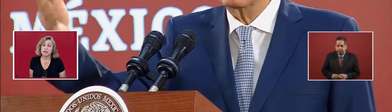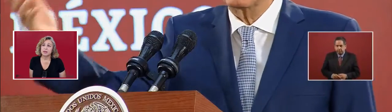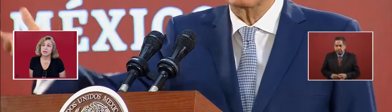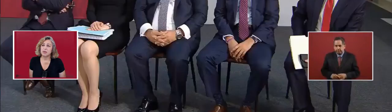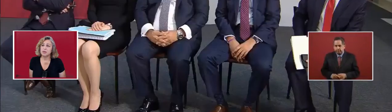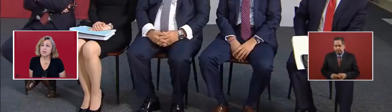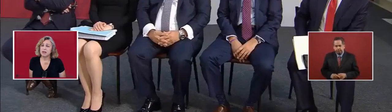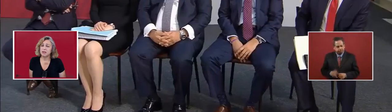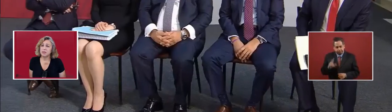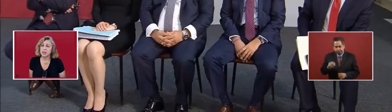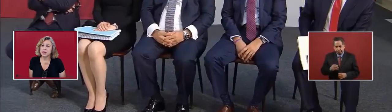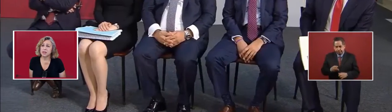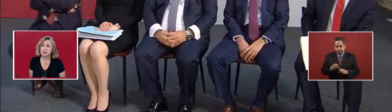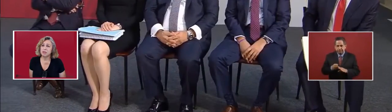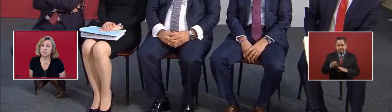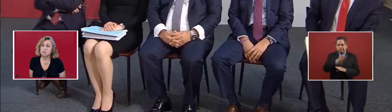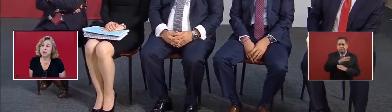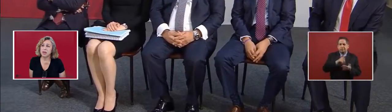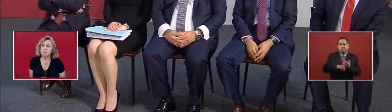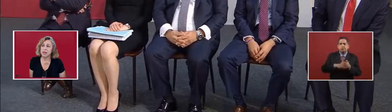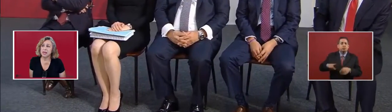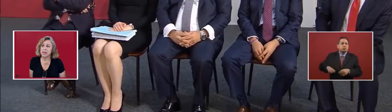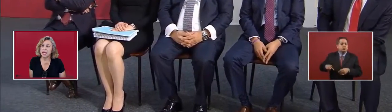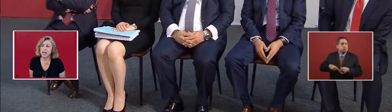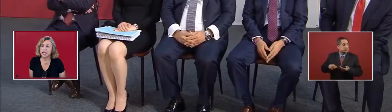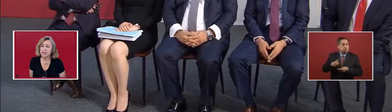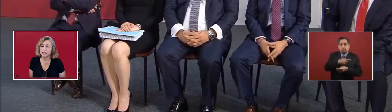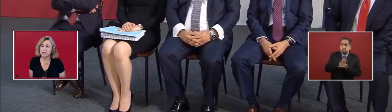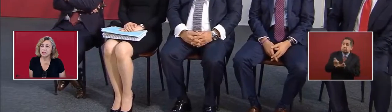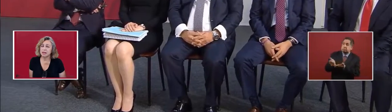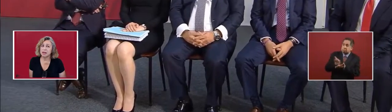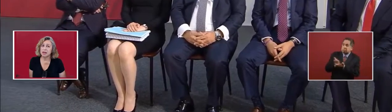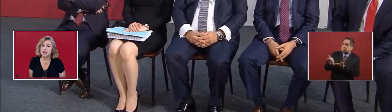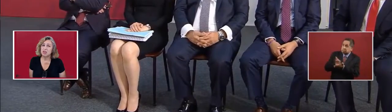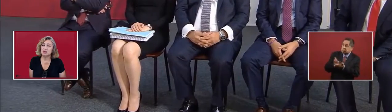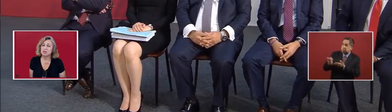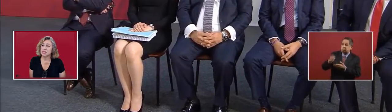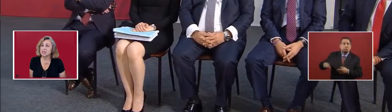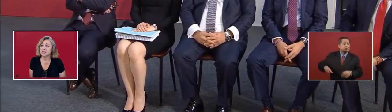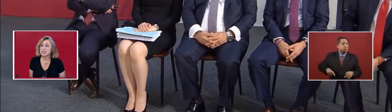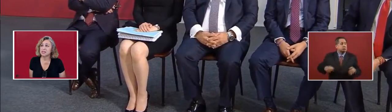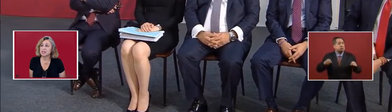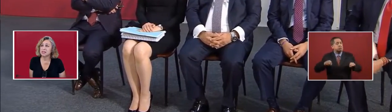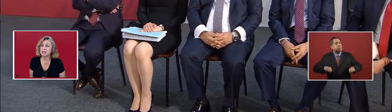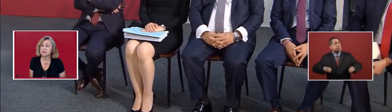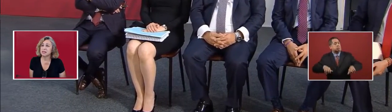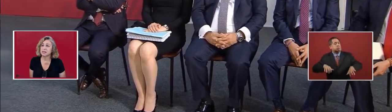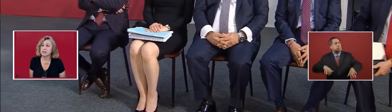There was a government that was being maintained useless.